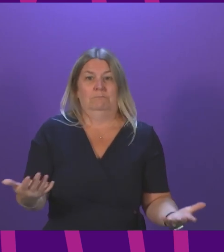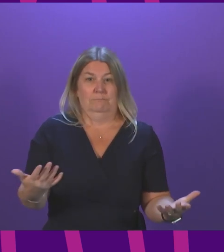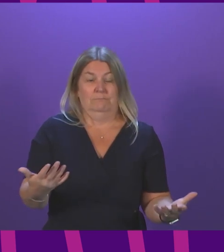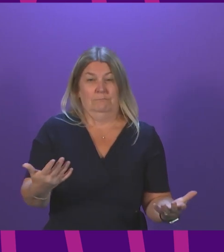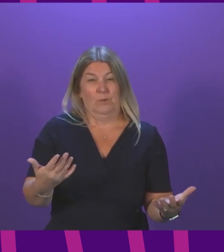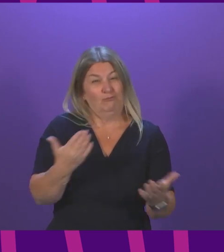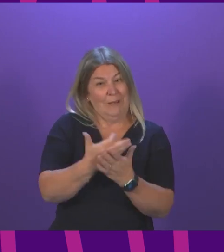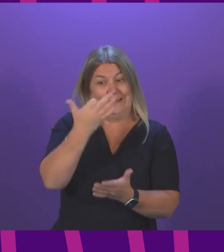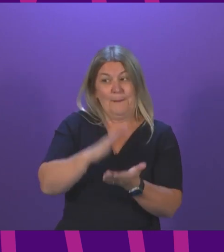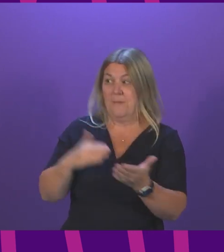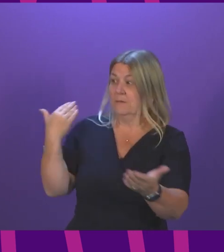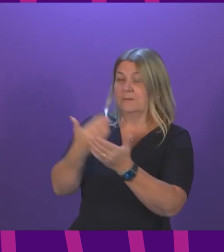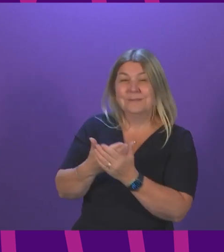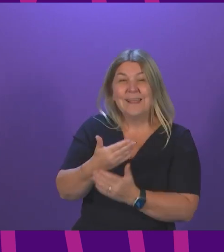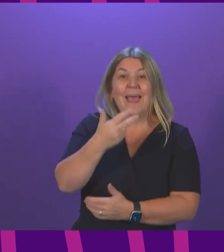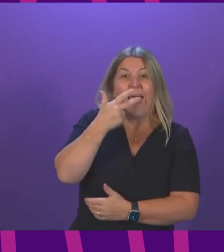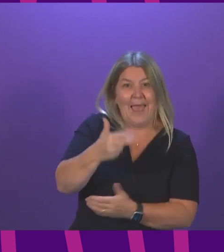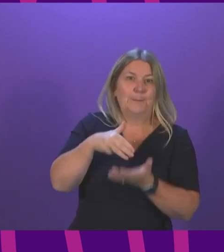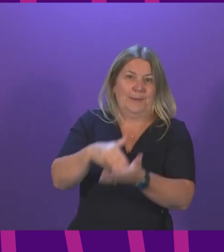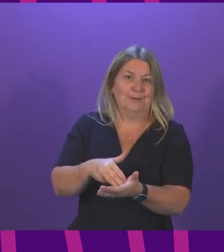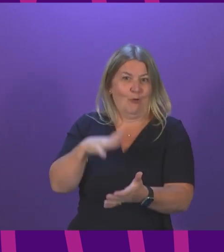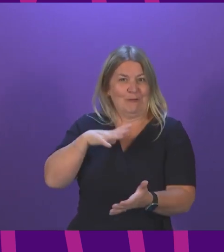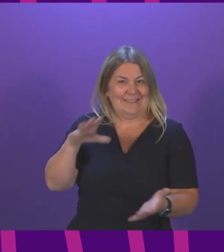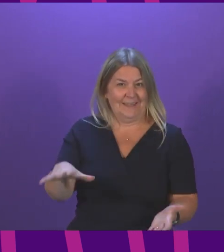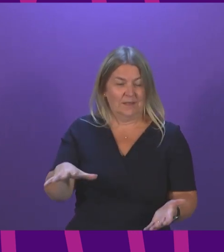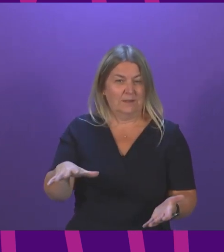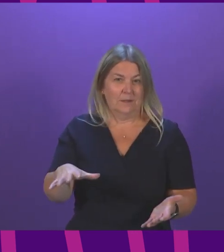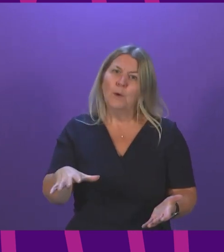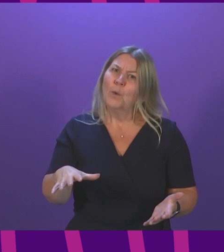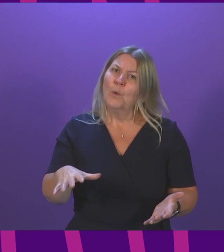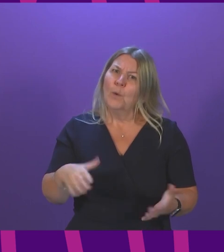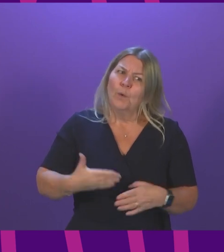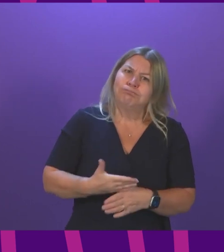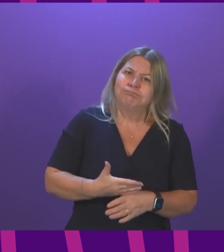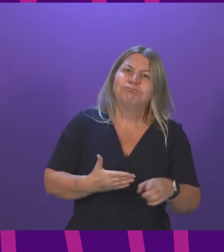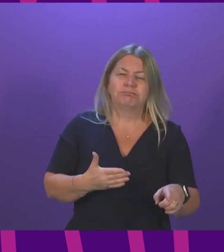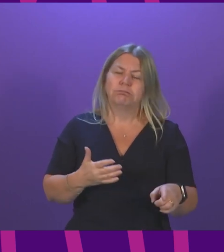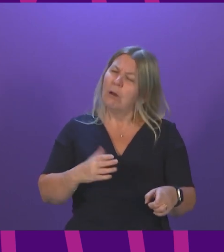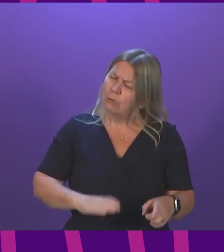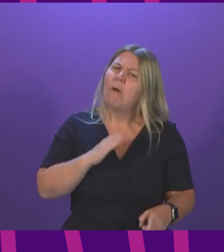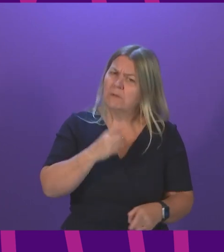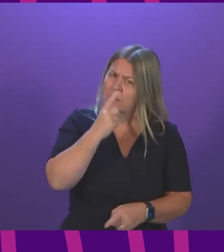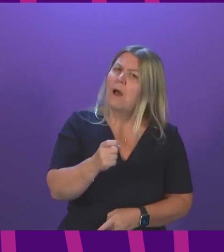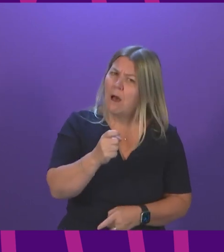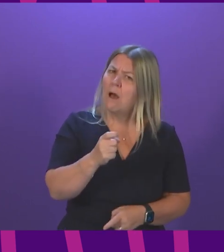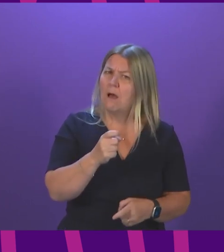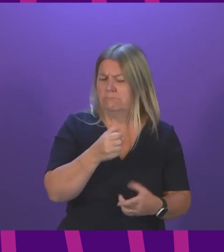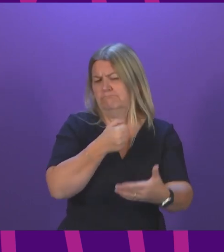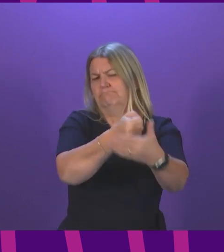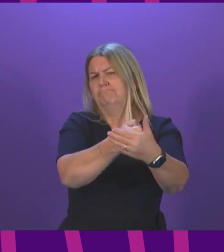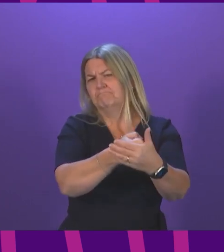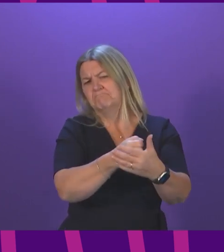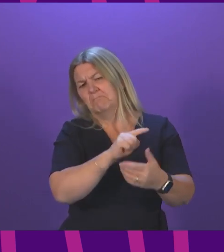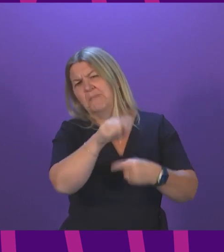delivered in the last nine months. So an incredible effort is needed. We are confident of meeting the timescales that we have set out in